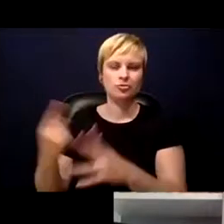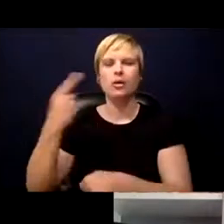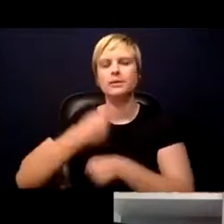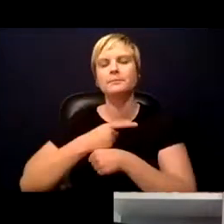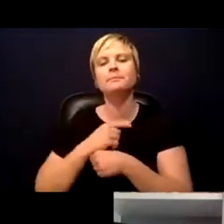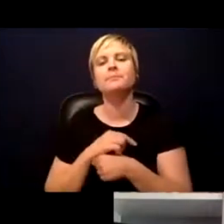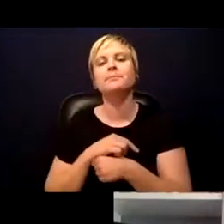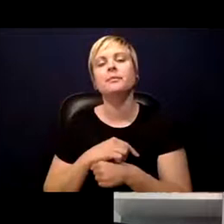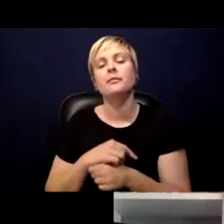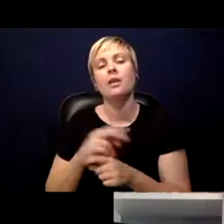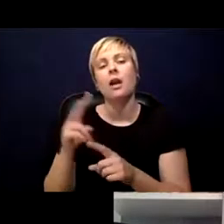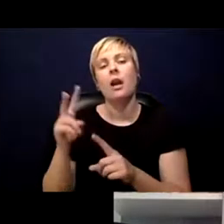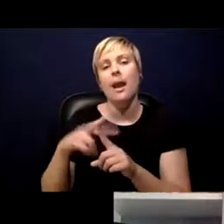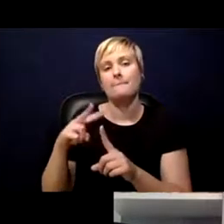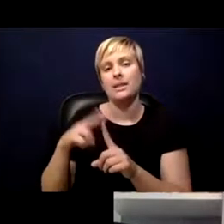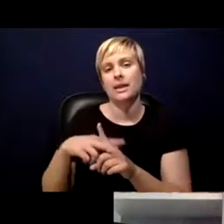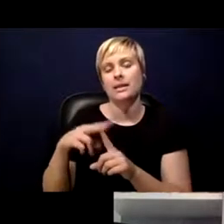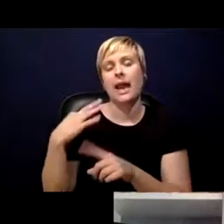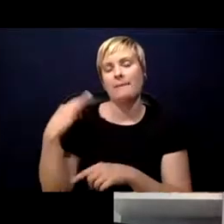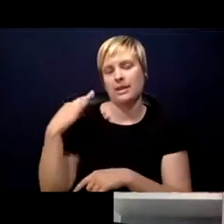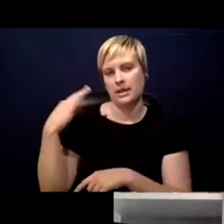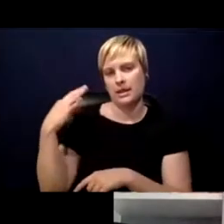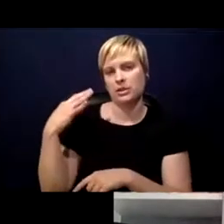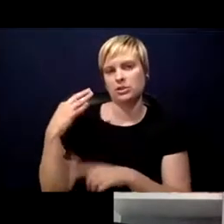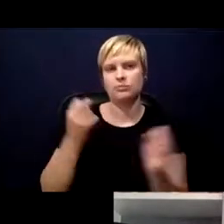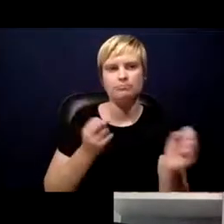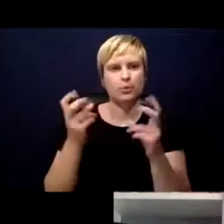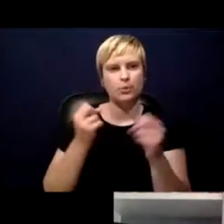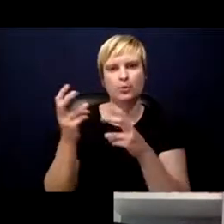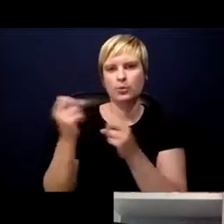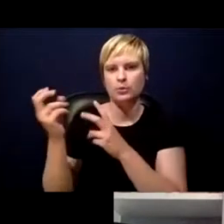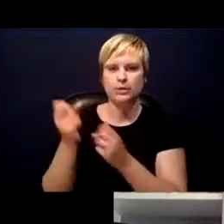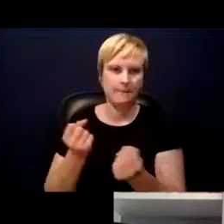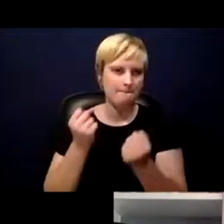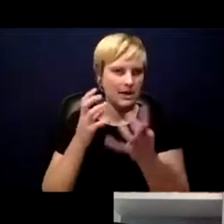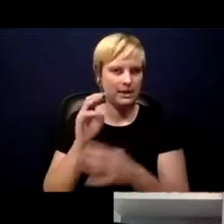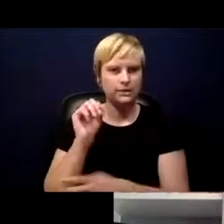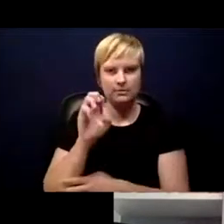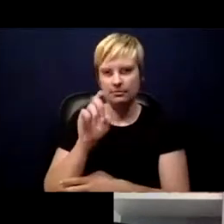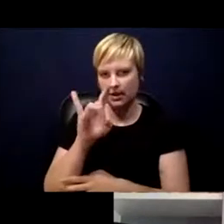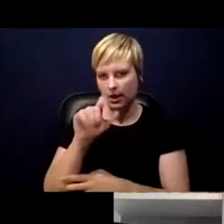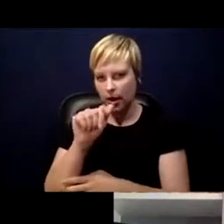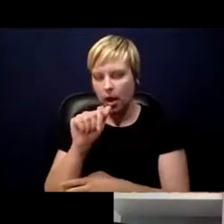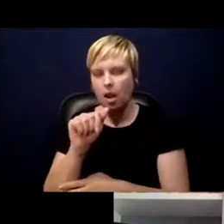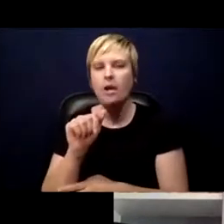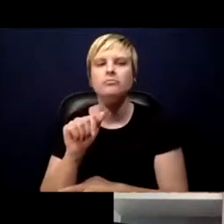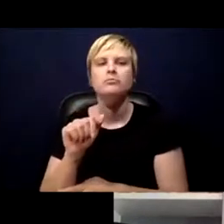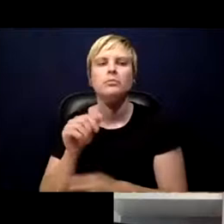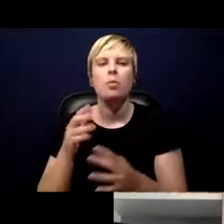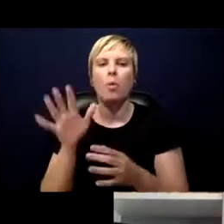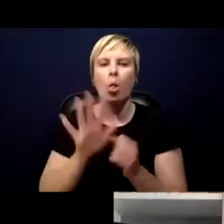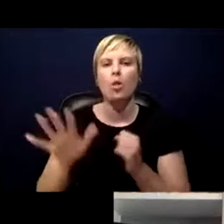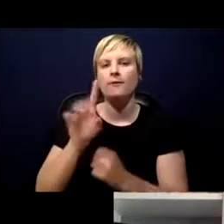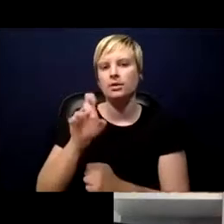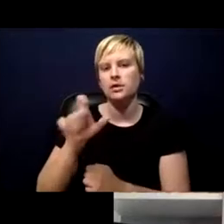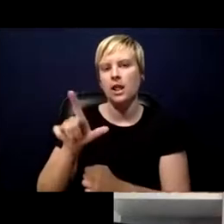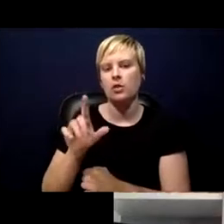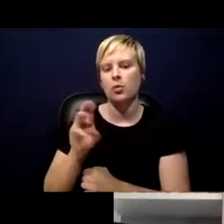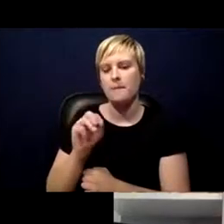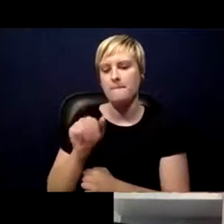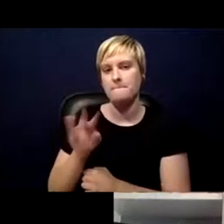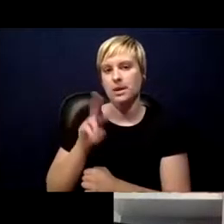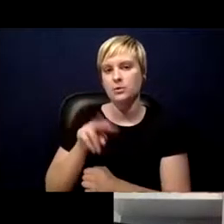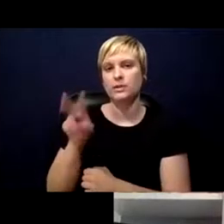were posted in multiple media outlets throughout Delaware on May 22nd and the application